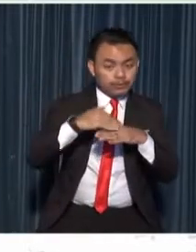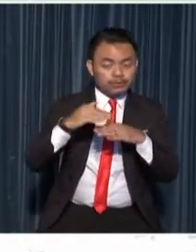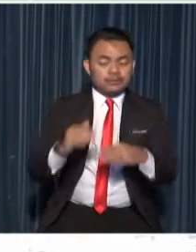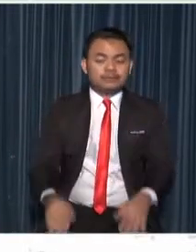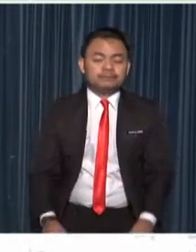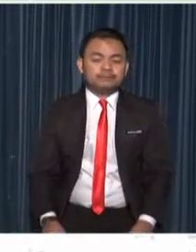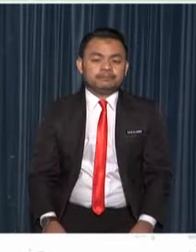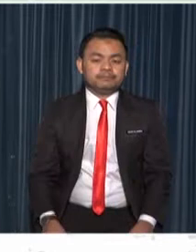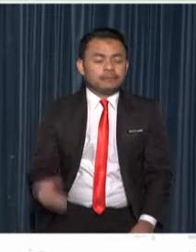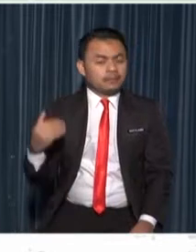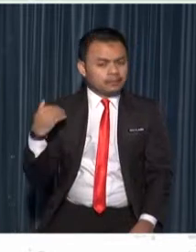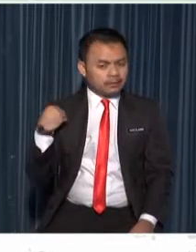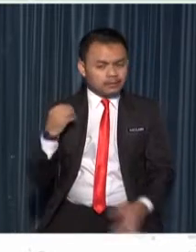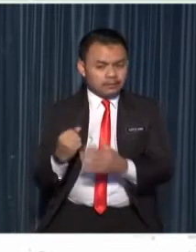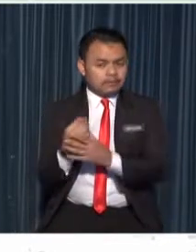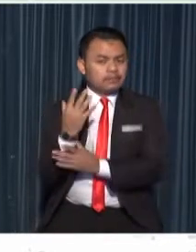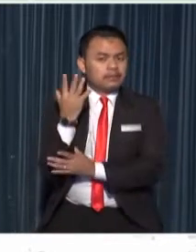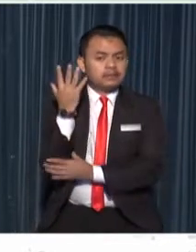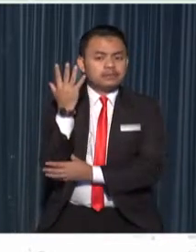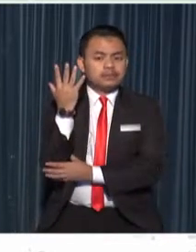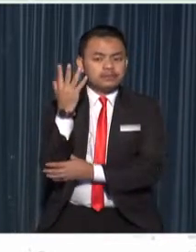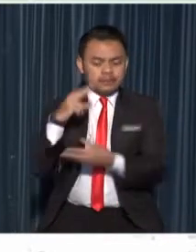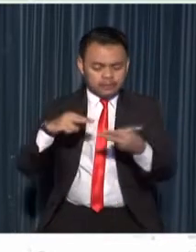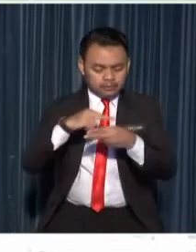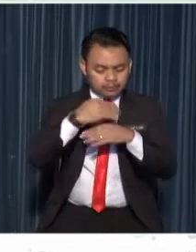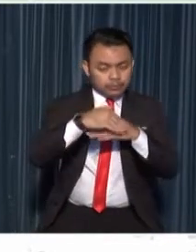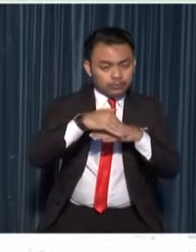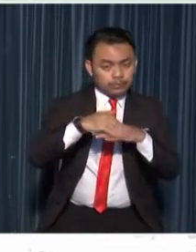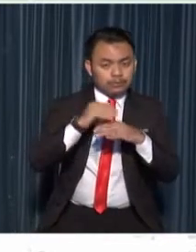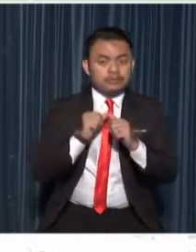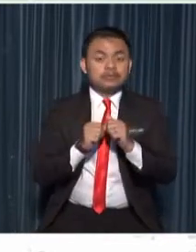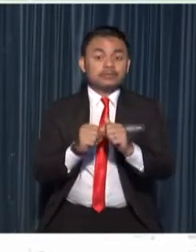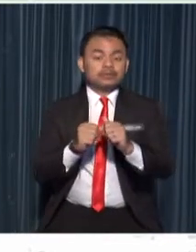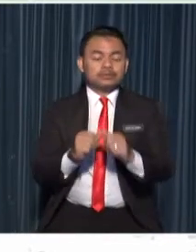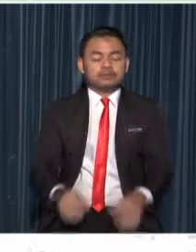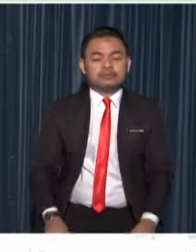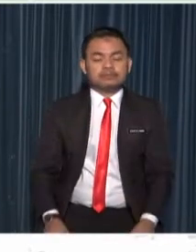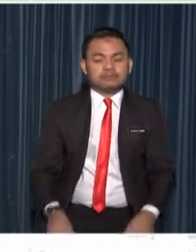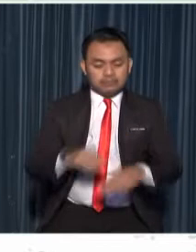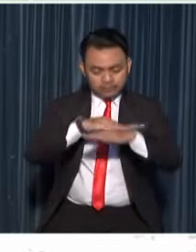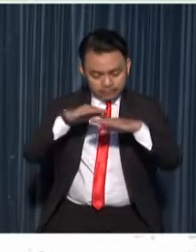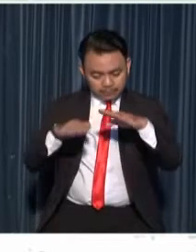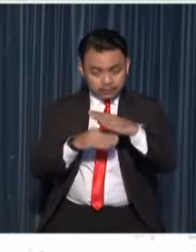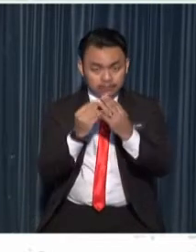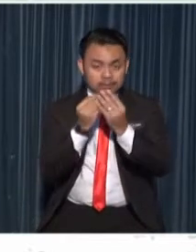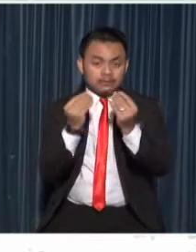some plants also reproduce through underground stems